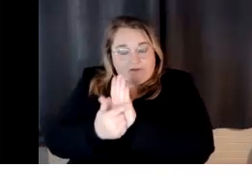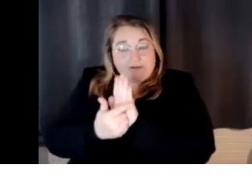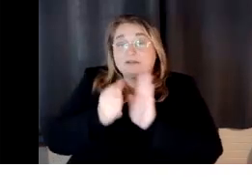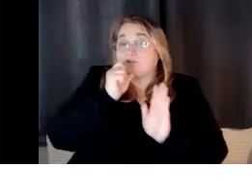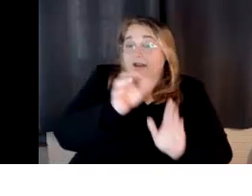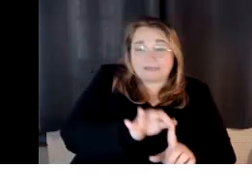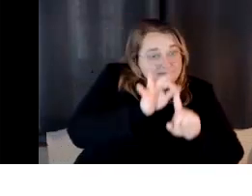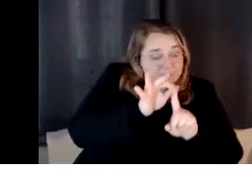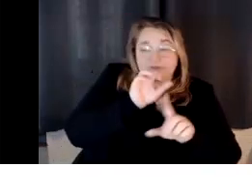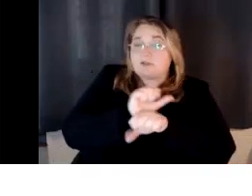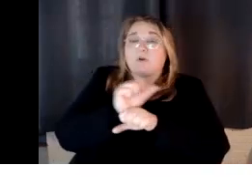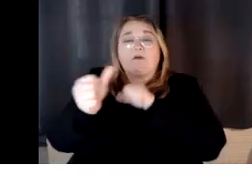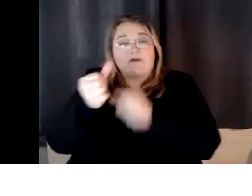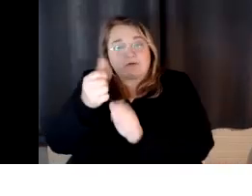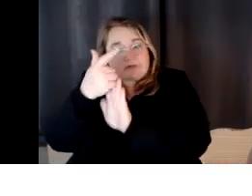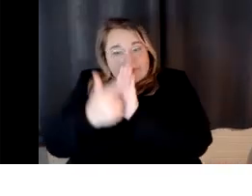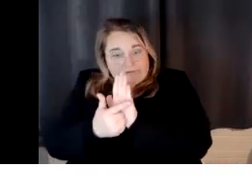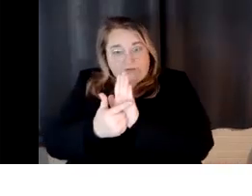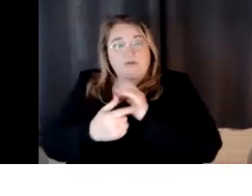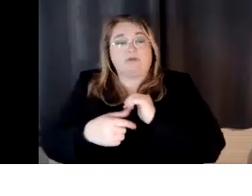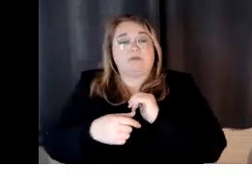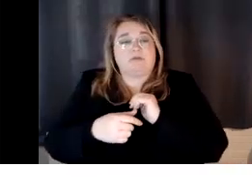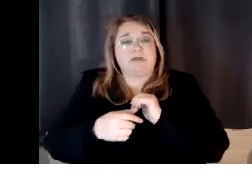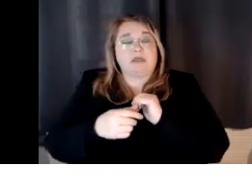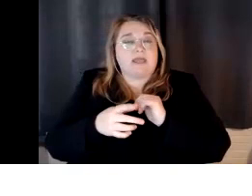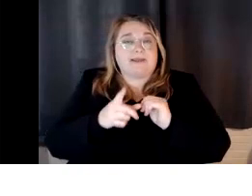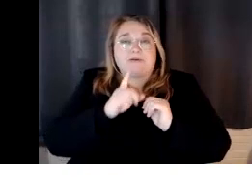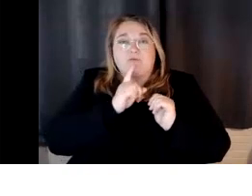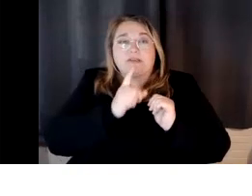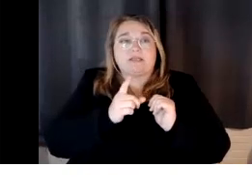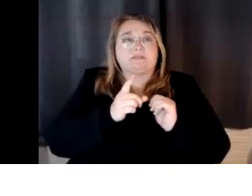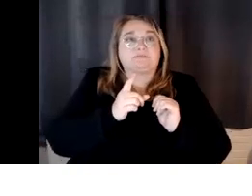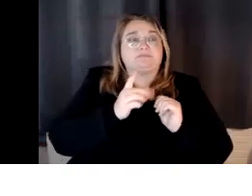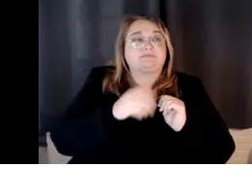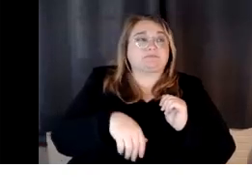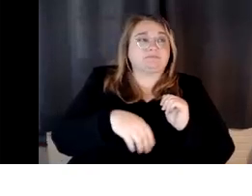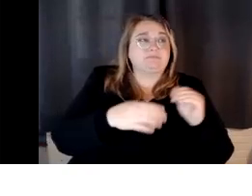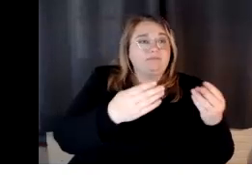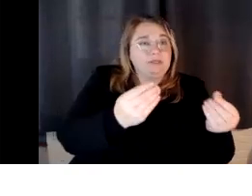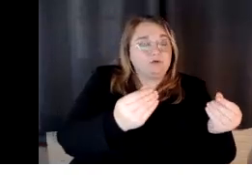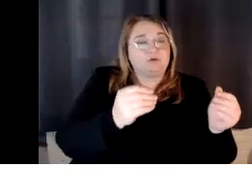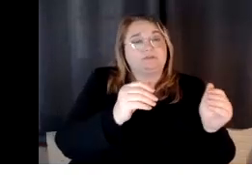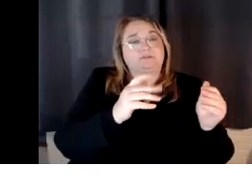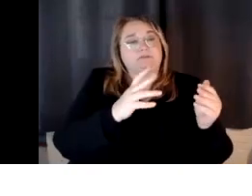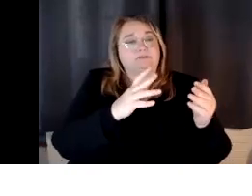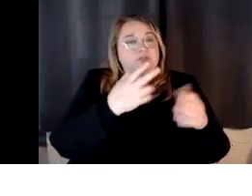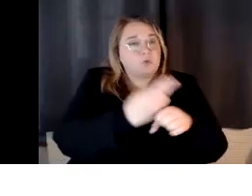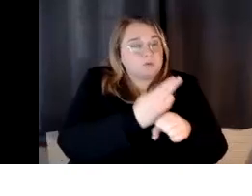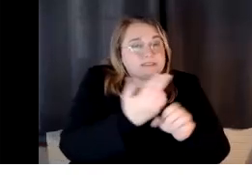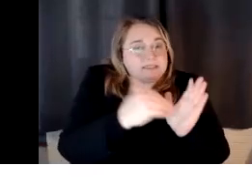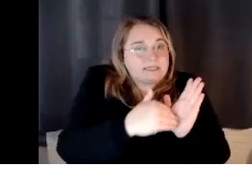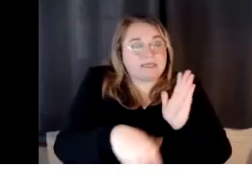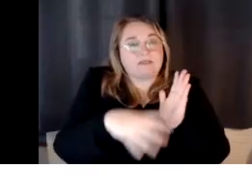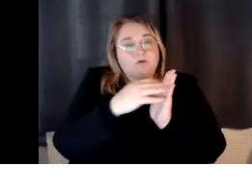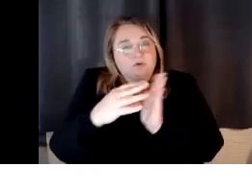law itself. And basically they just make reusing, redistributing, revising, and retaining copyrighted